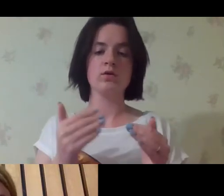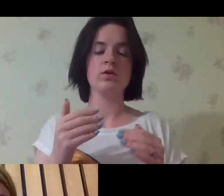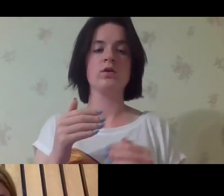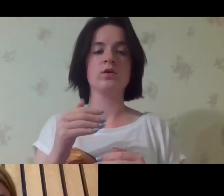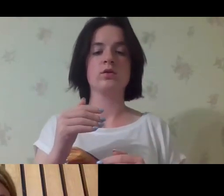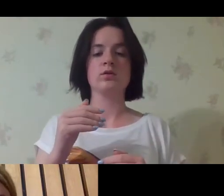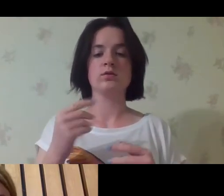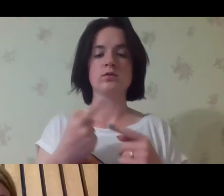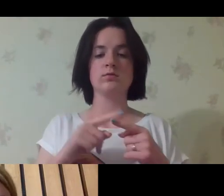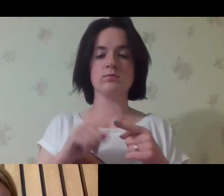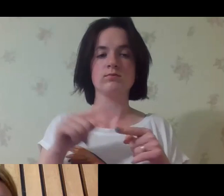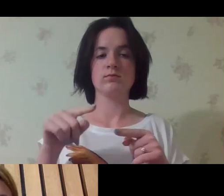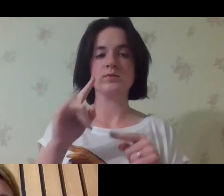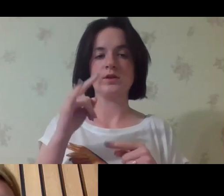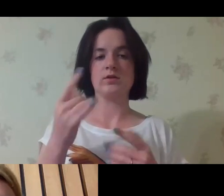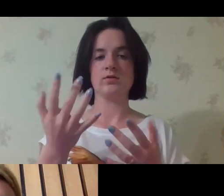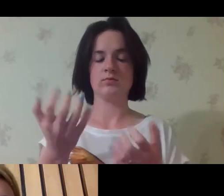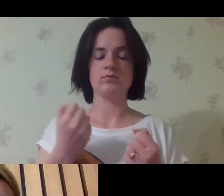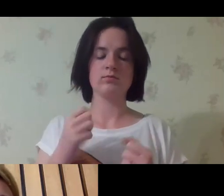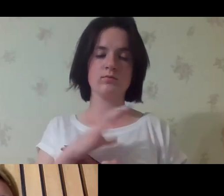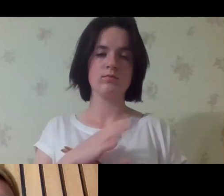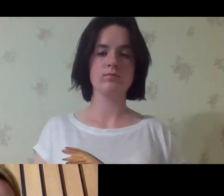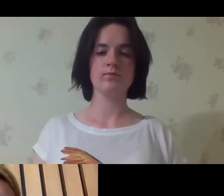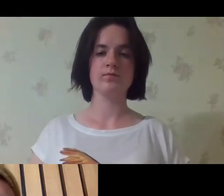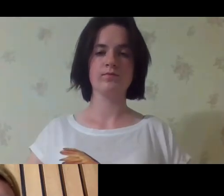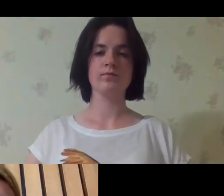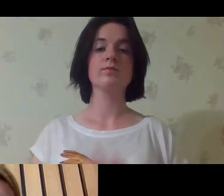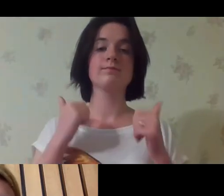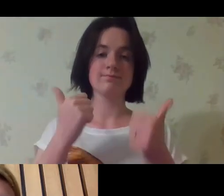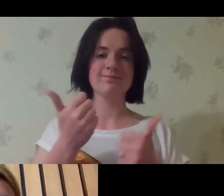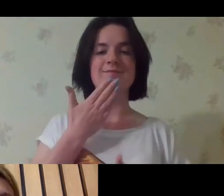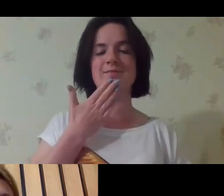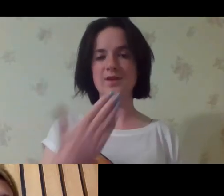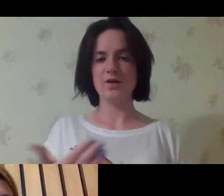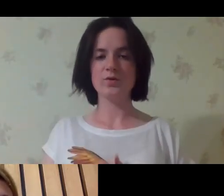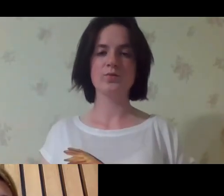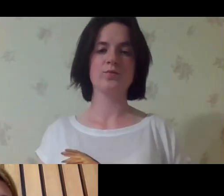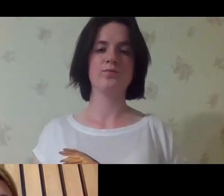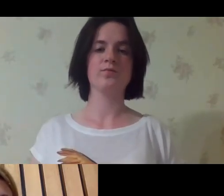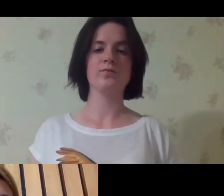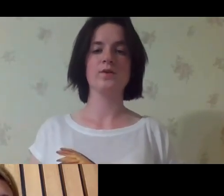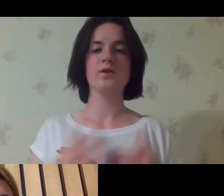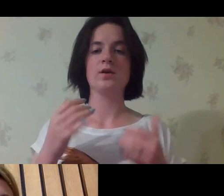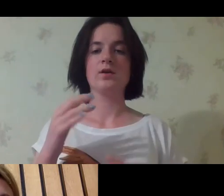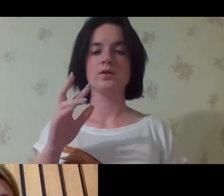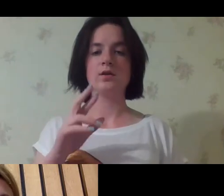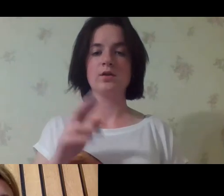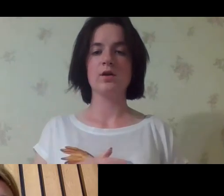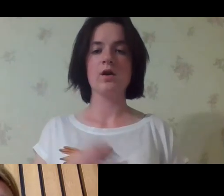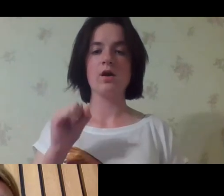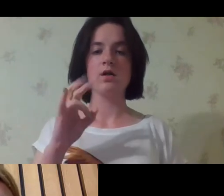And usually they have the assisting teachers and we need the assistance for children.